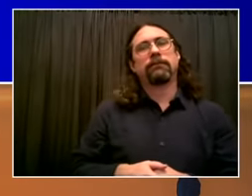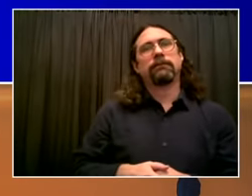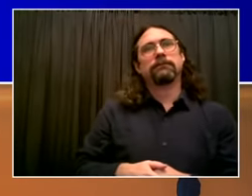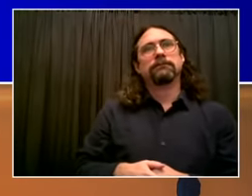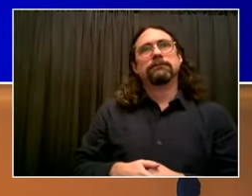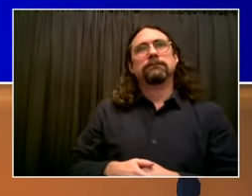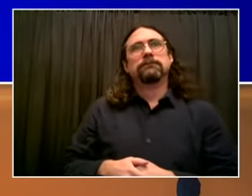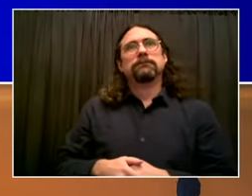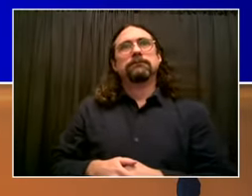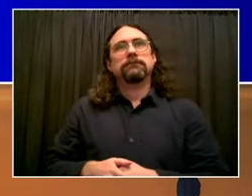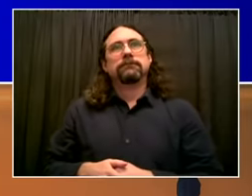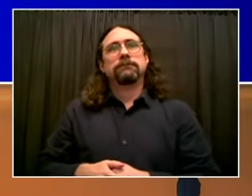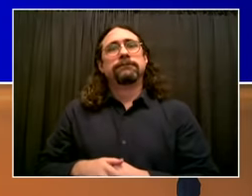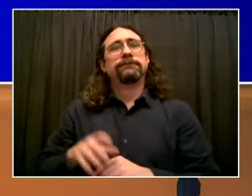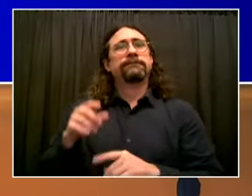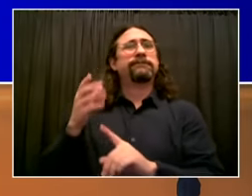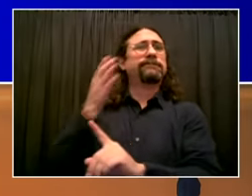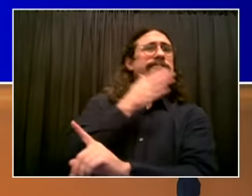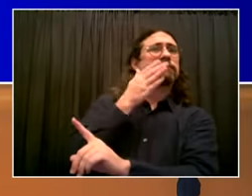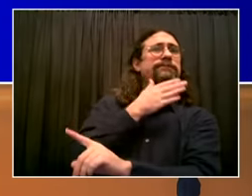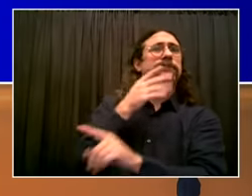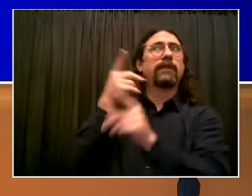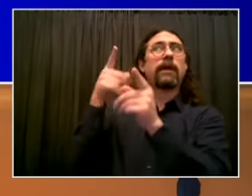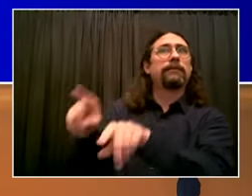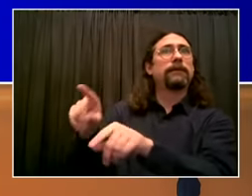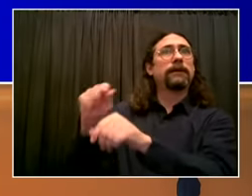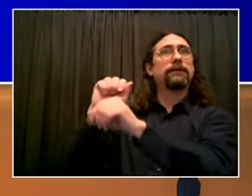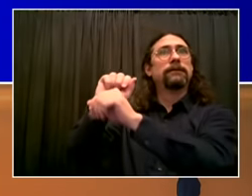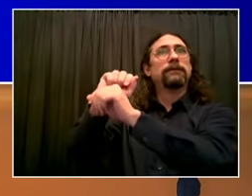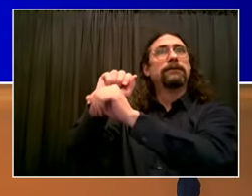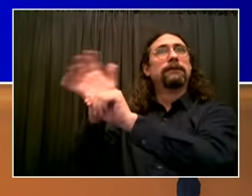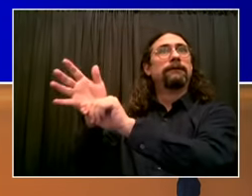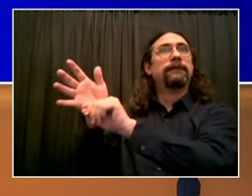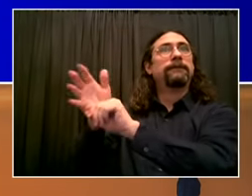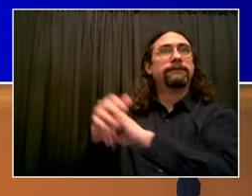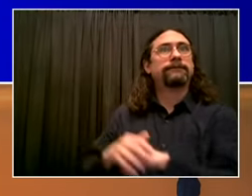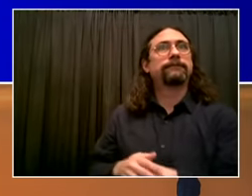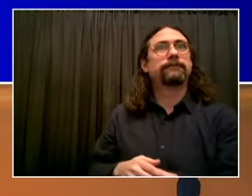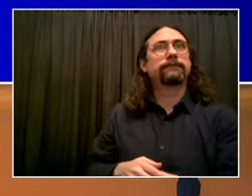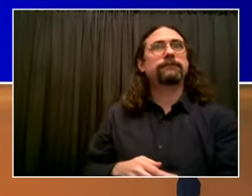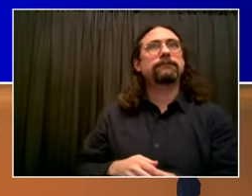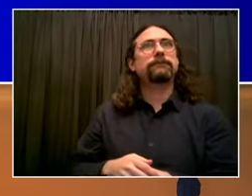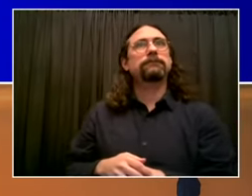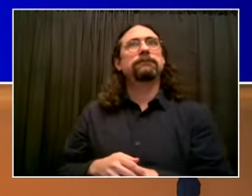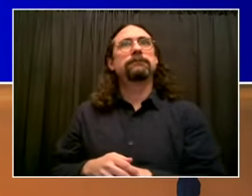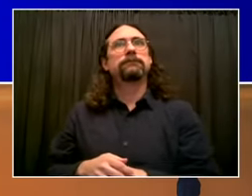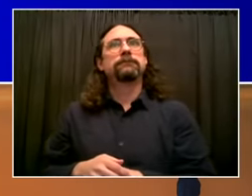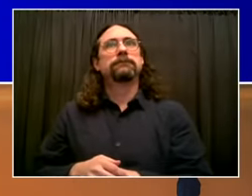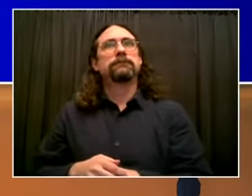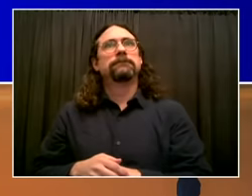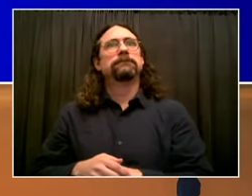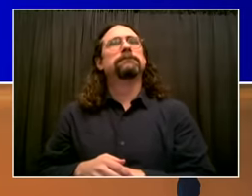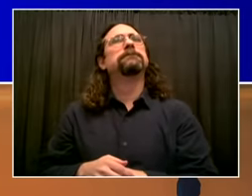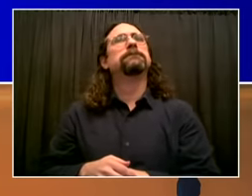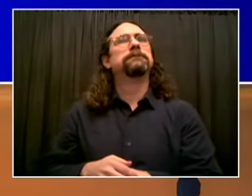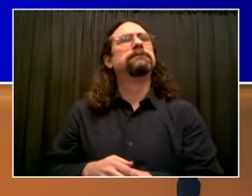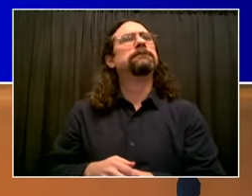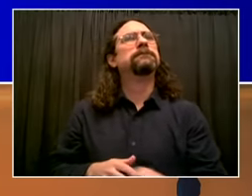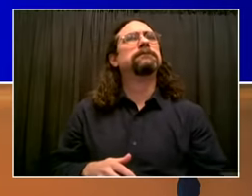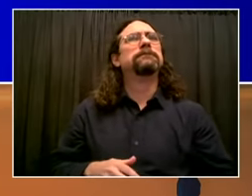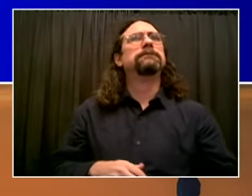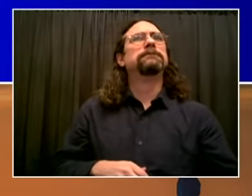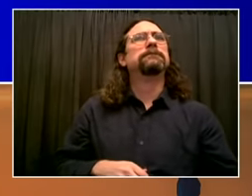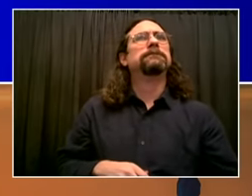society in which technology made such a difference, and we already knew there was immense inequality in terms of who had